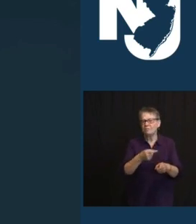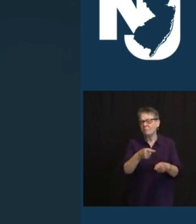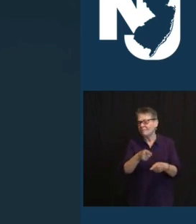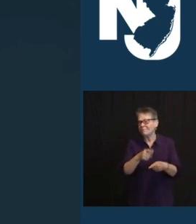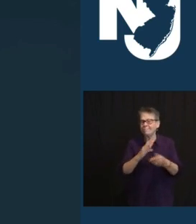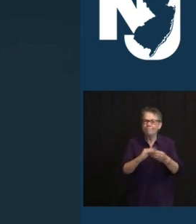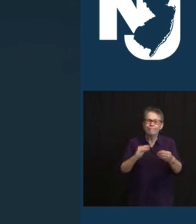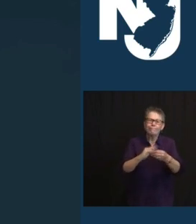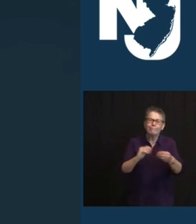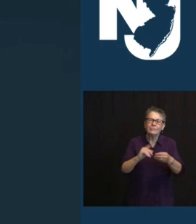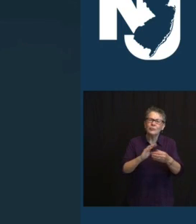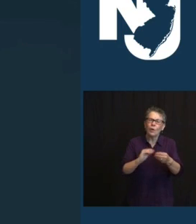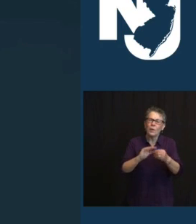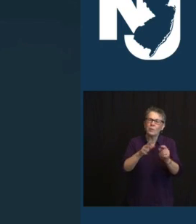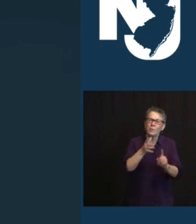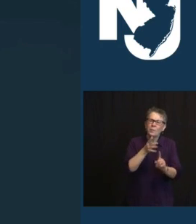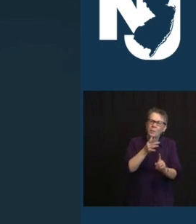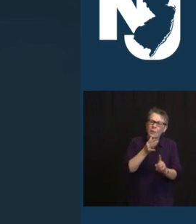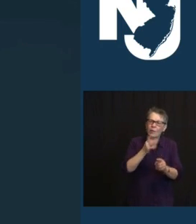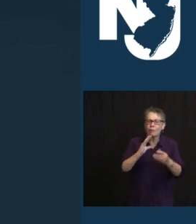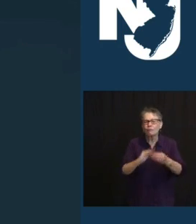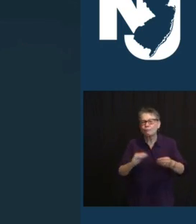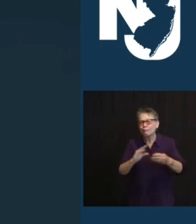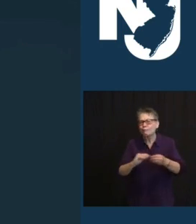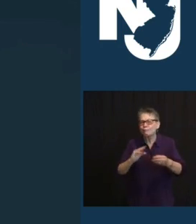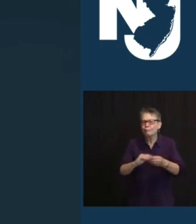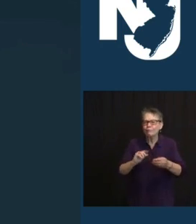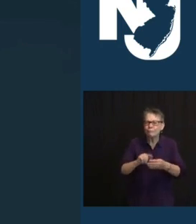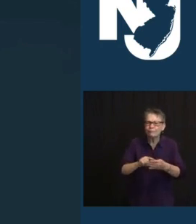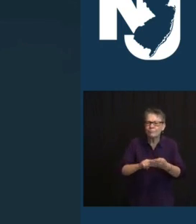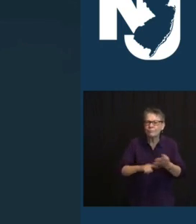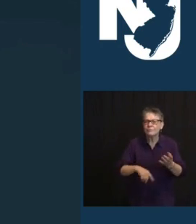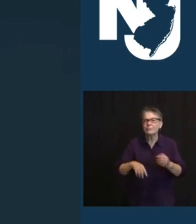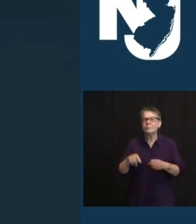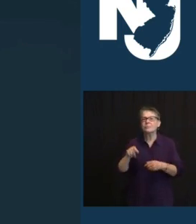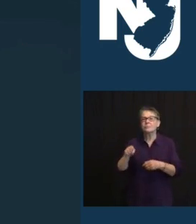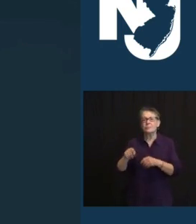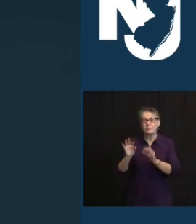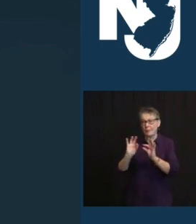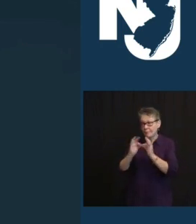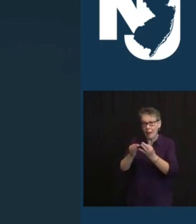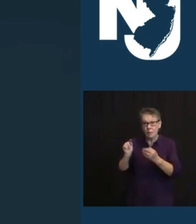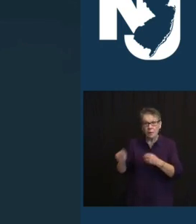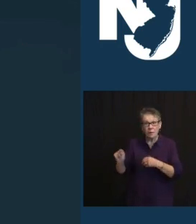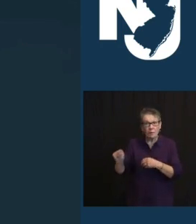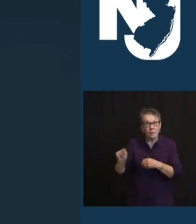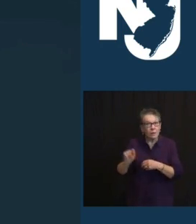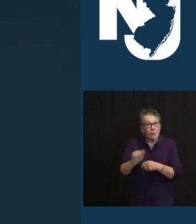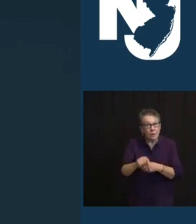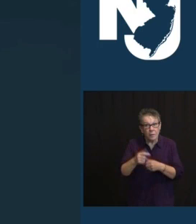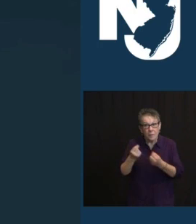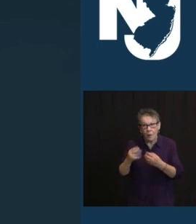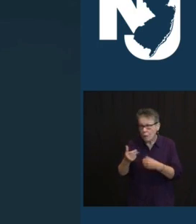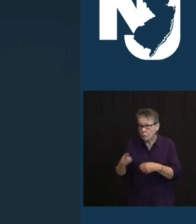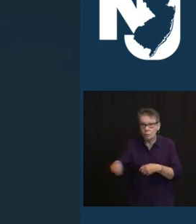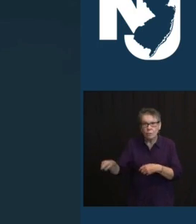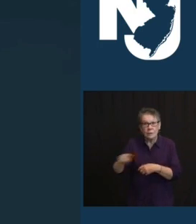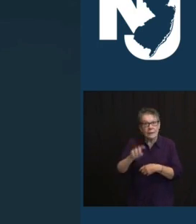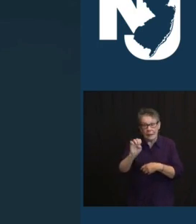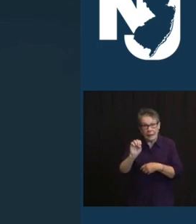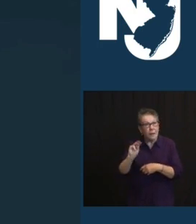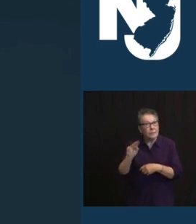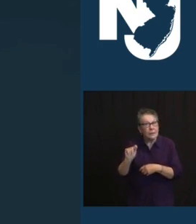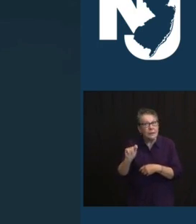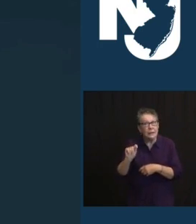FAMILY OF EMTs. ALYSSA, HER SISTER ASHLEY, AND HER MOTHER CHRISTINE, ARE ALL EMTs, AND THEY HAVE WORKED THROUGHOUT